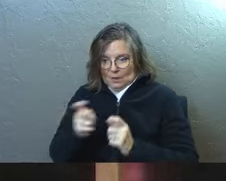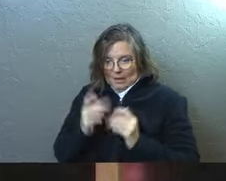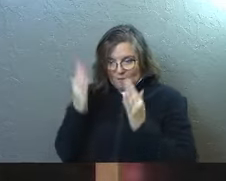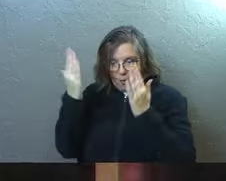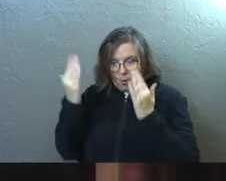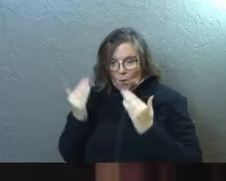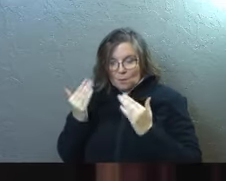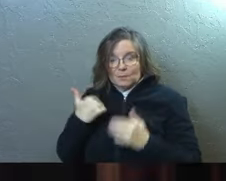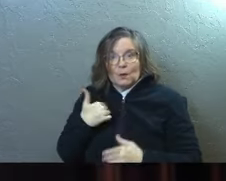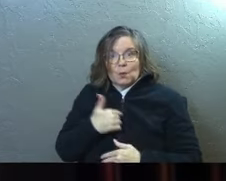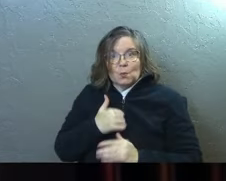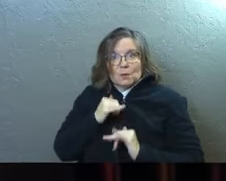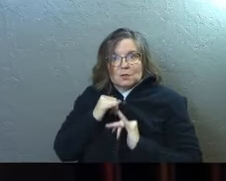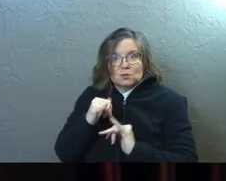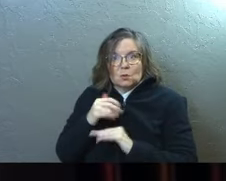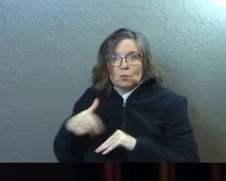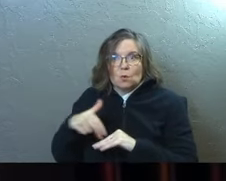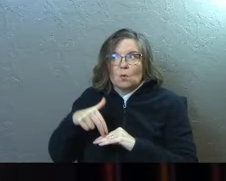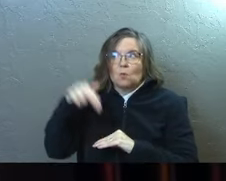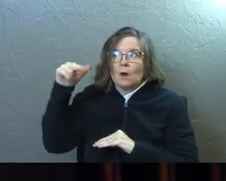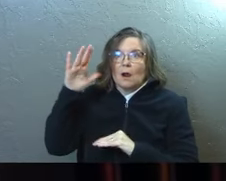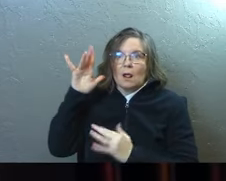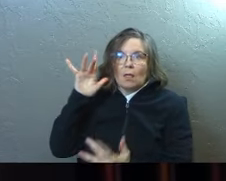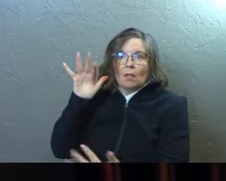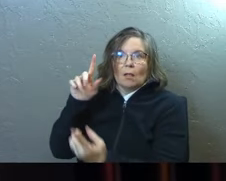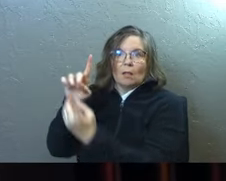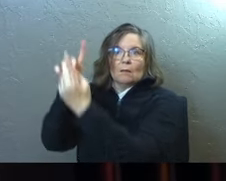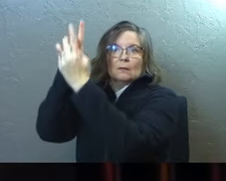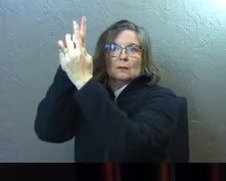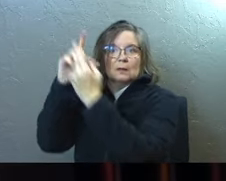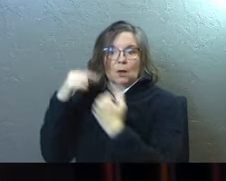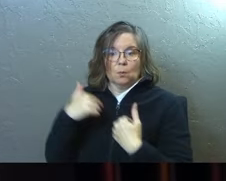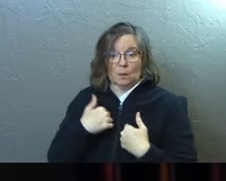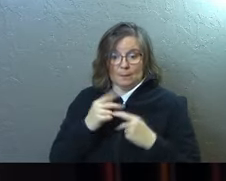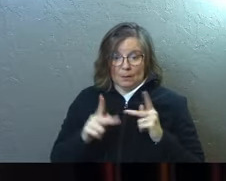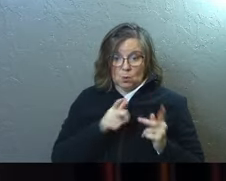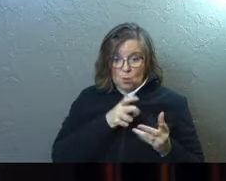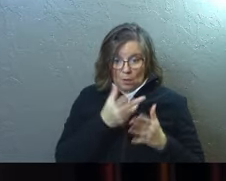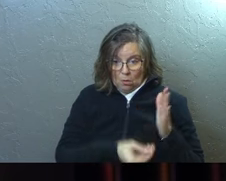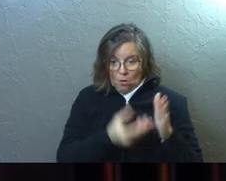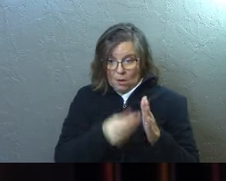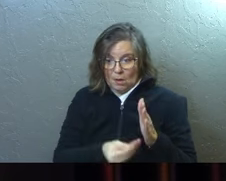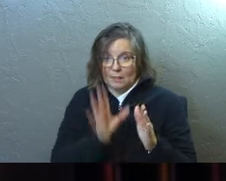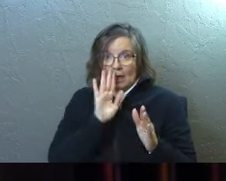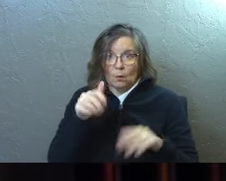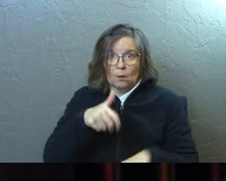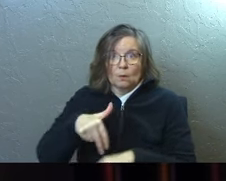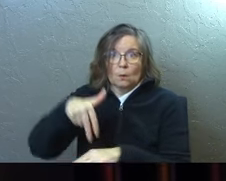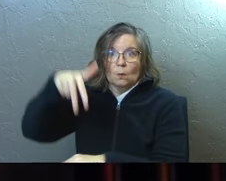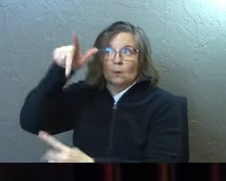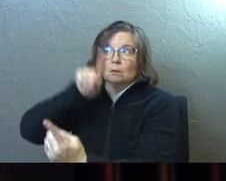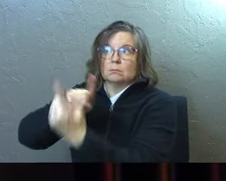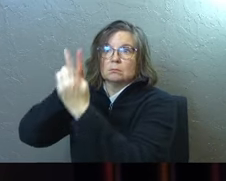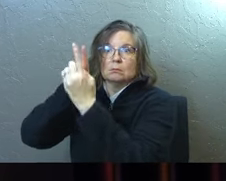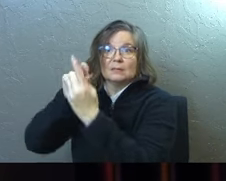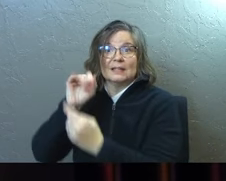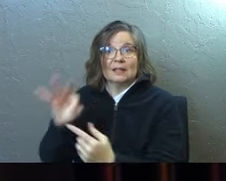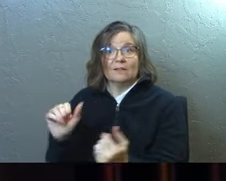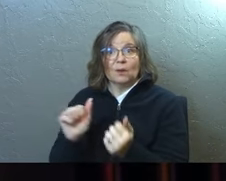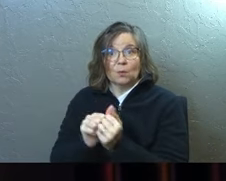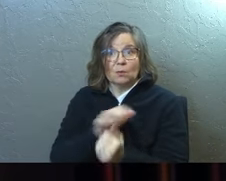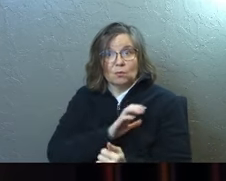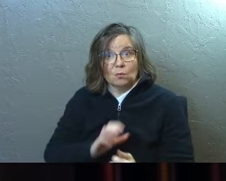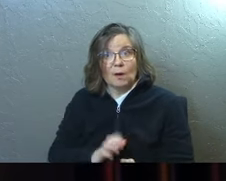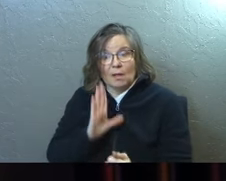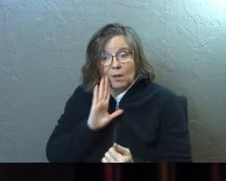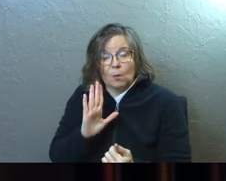rise from the dead. So that we will have hope that our loved ones who we have lost, they will rise. If they are in Christ, they will